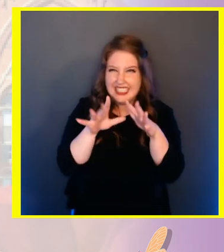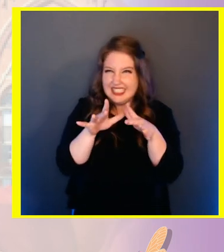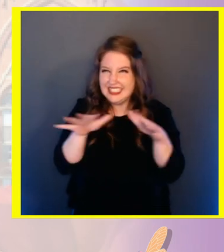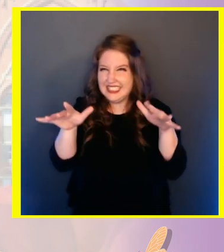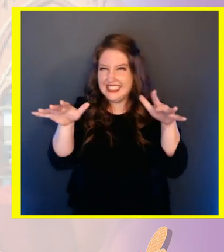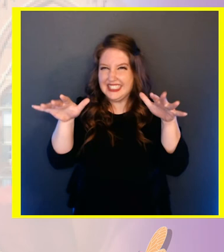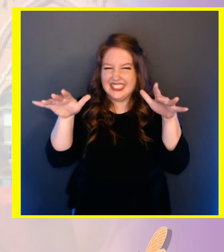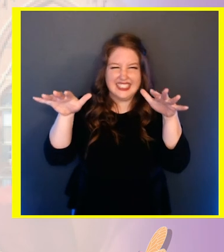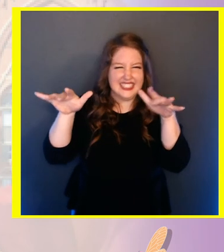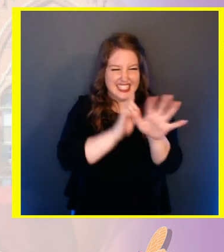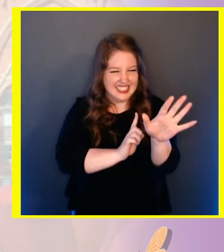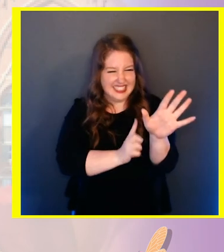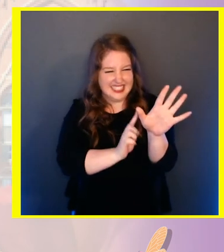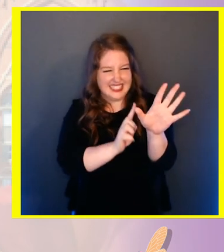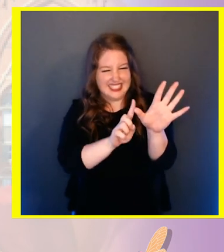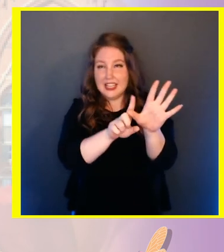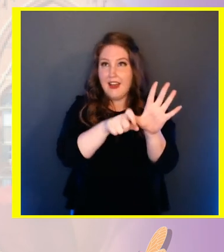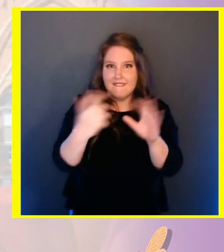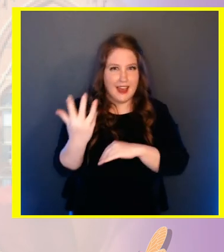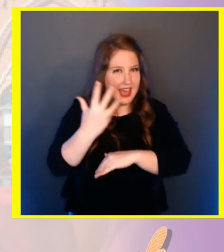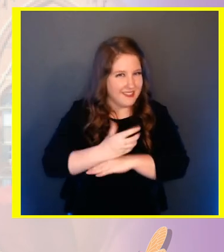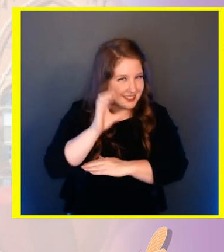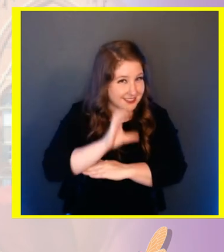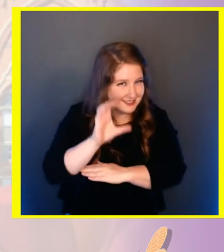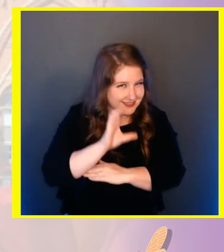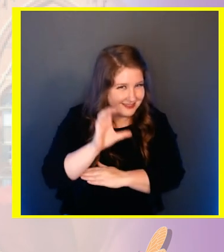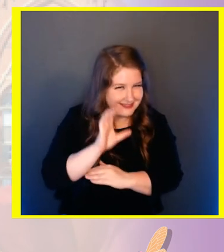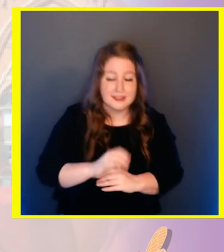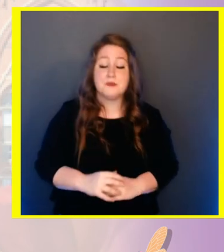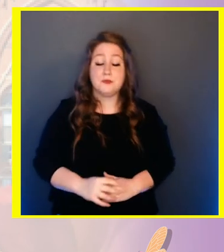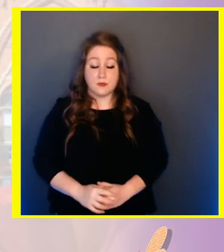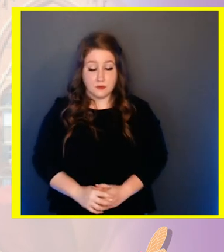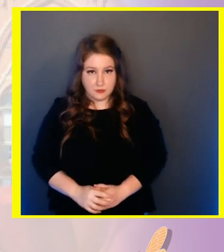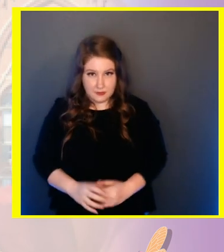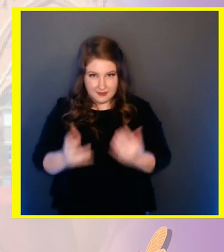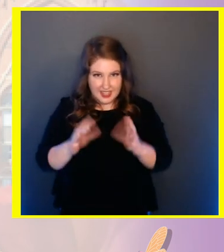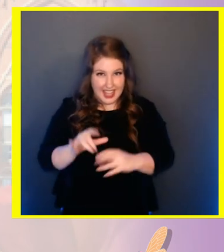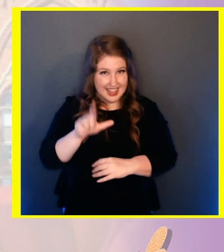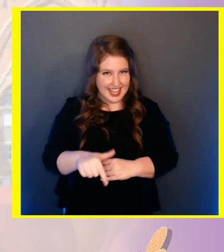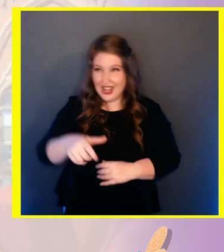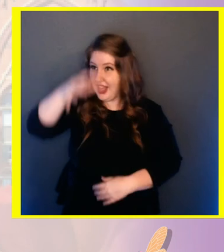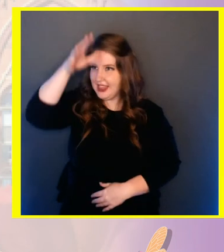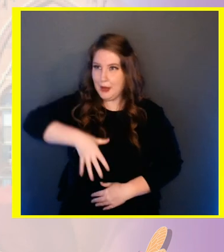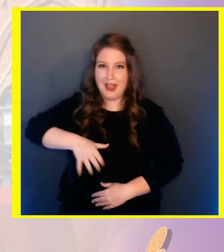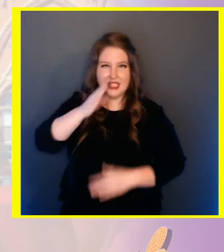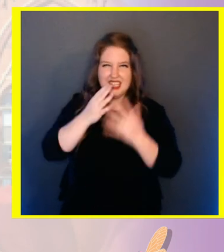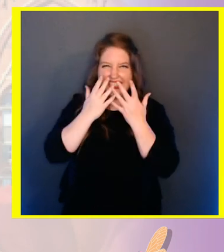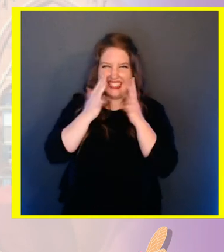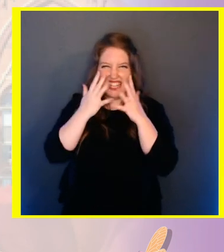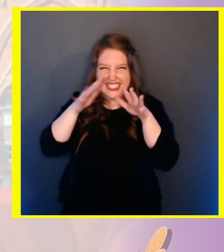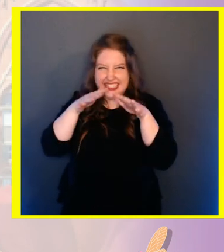ready to start its adult life. It'll climb up to the tops of trees where it will continue to mature and harden for the next five days.